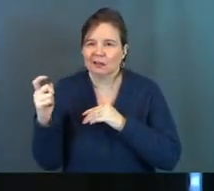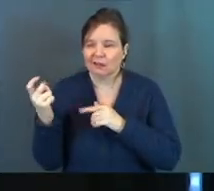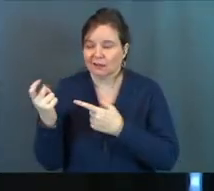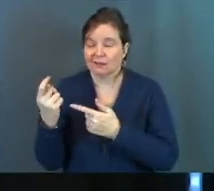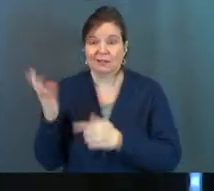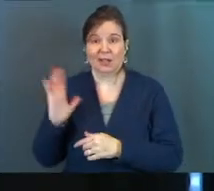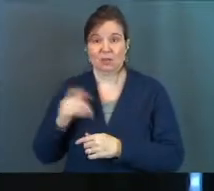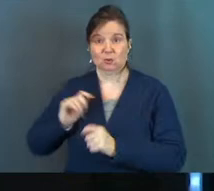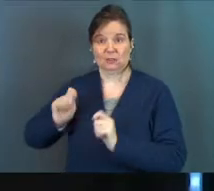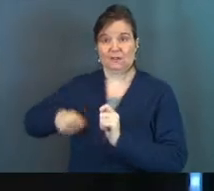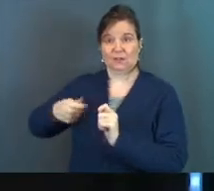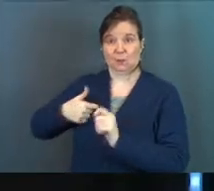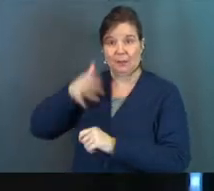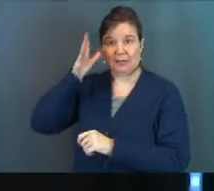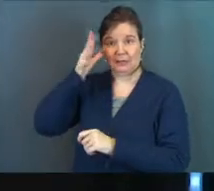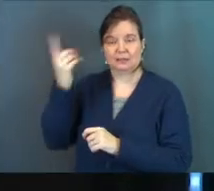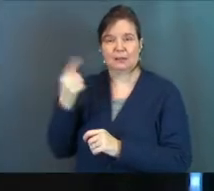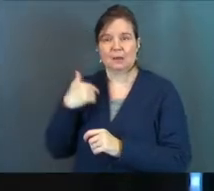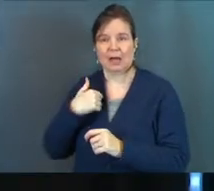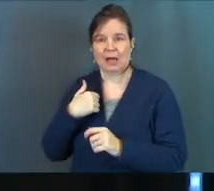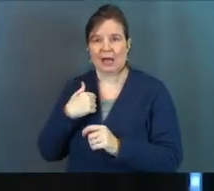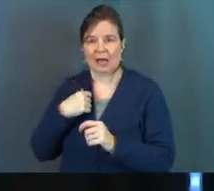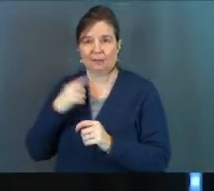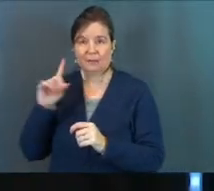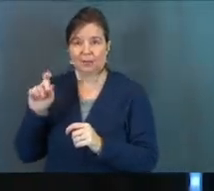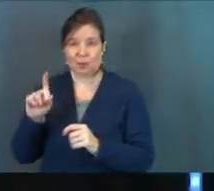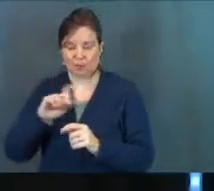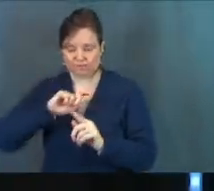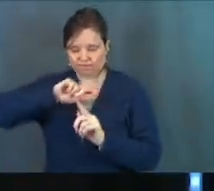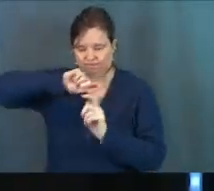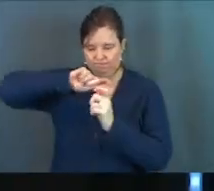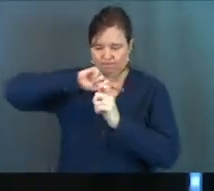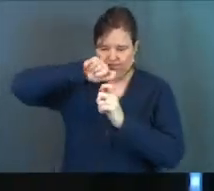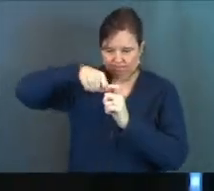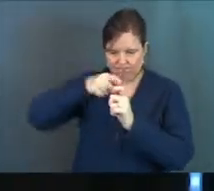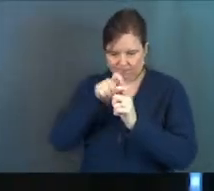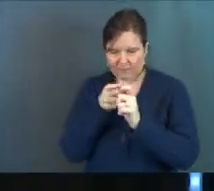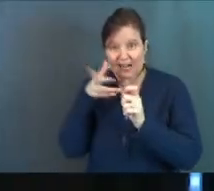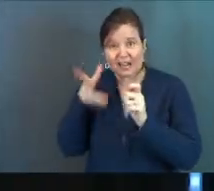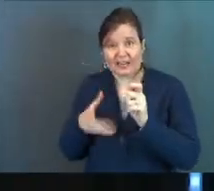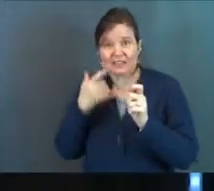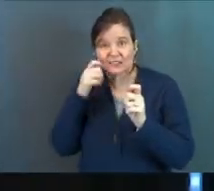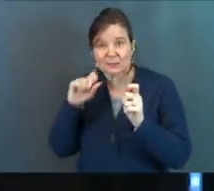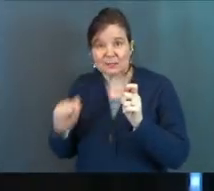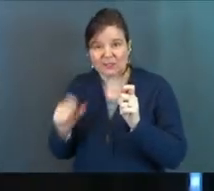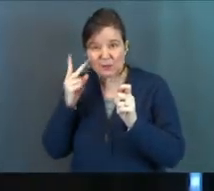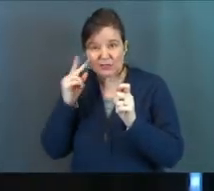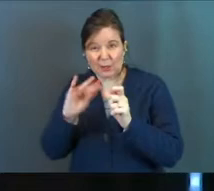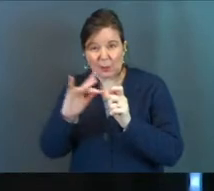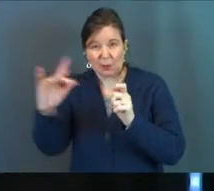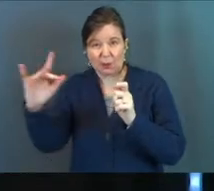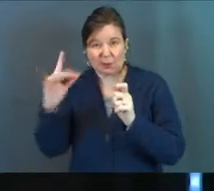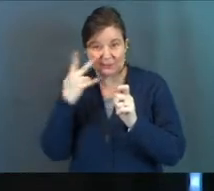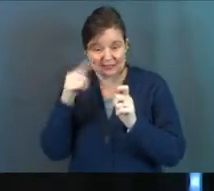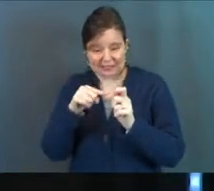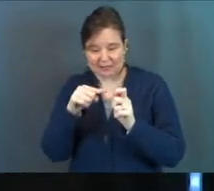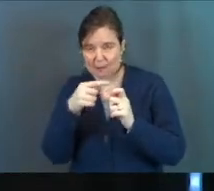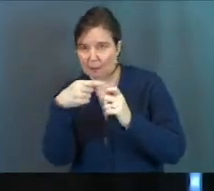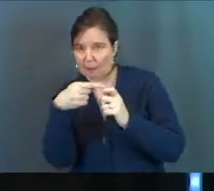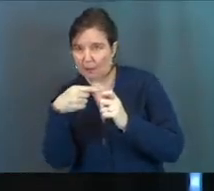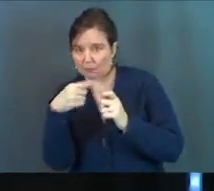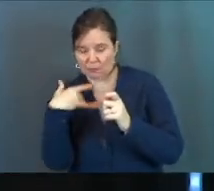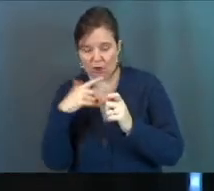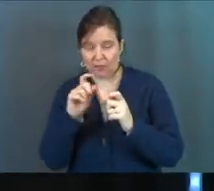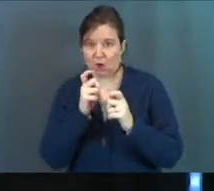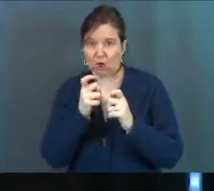I used to fish with my dad and sometimes I'd be putting the bait on the hook and I'd leave a little bit of silver visible. You ever do that? Left a little